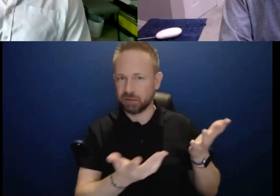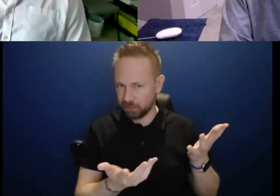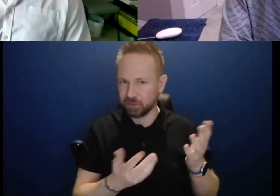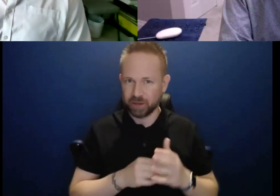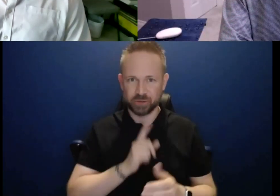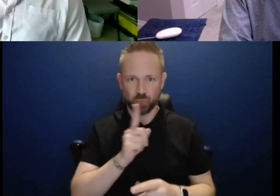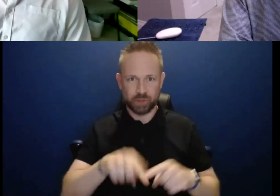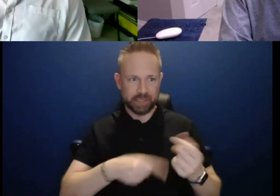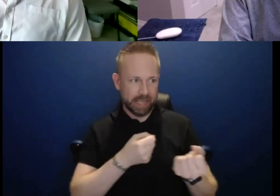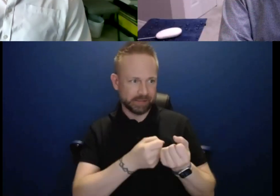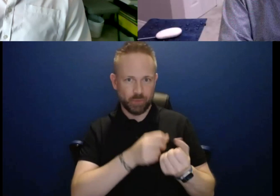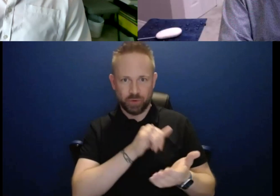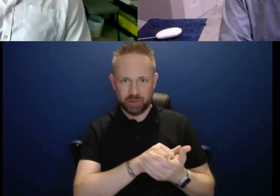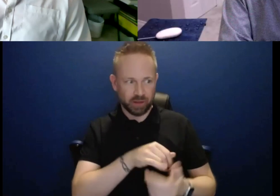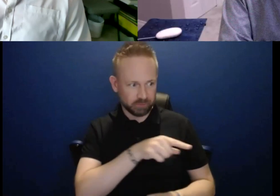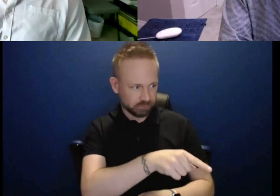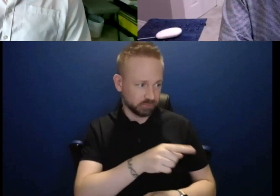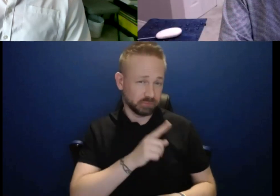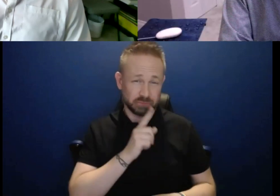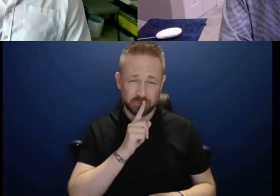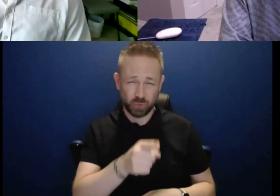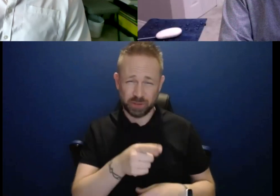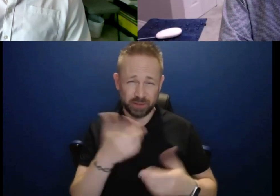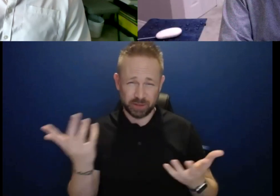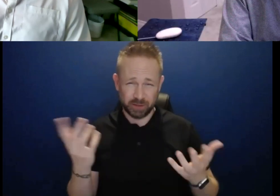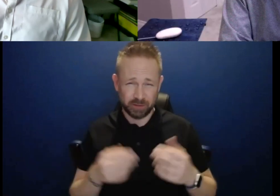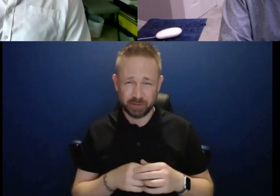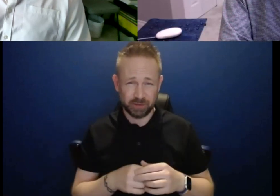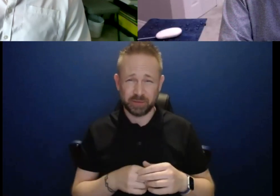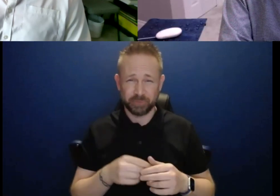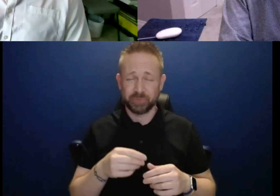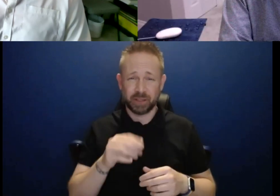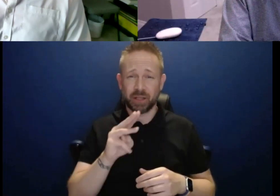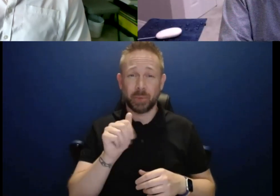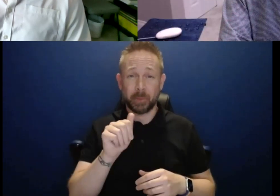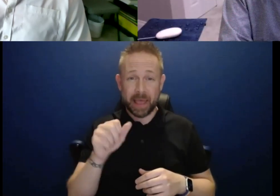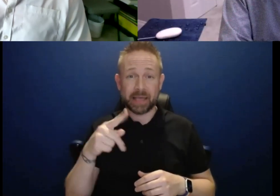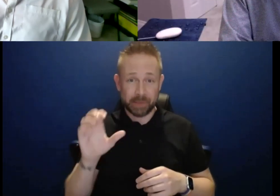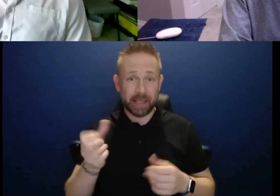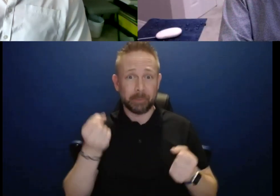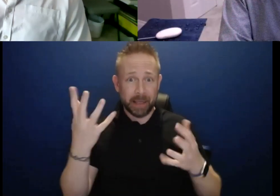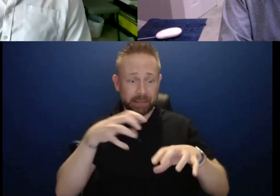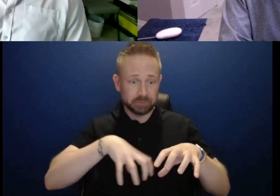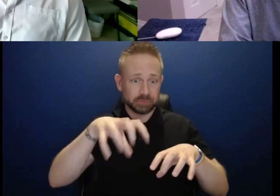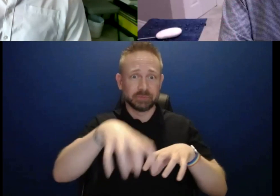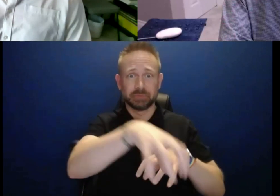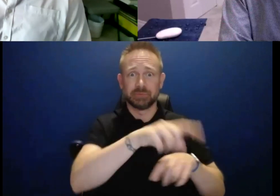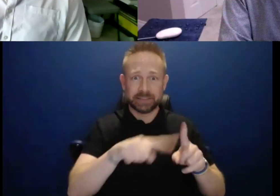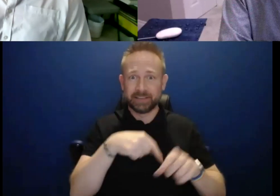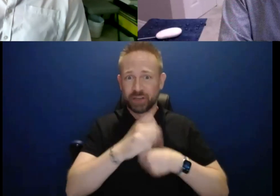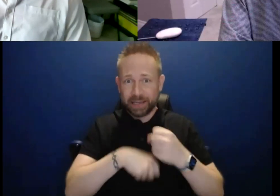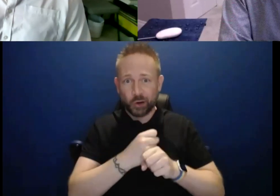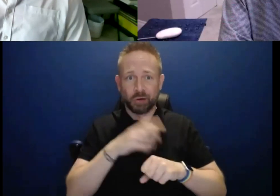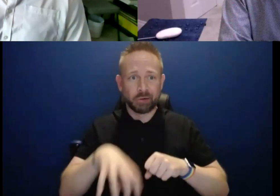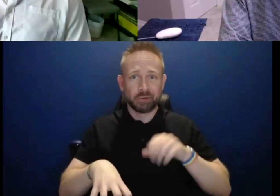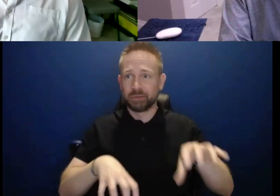of scalable fashion, because there's probably one mass spec of each vintage scattered around, scattered around the university. So